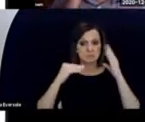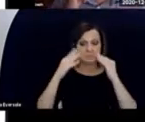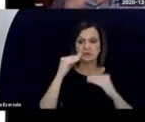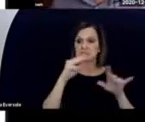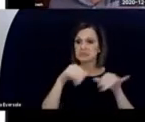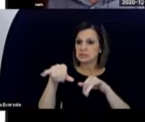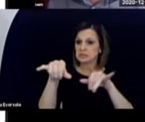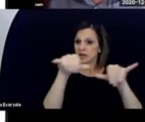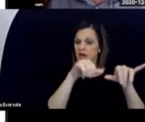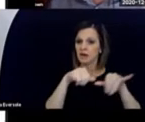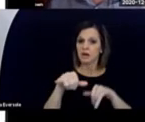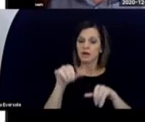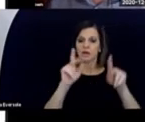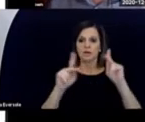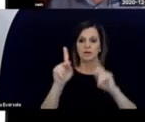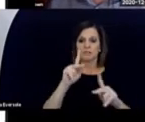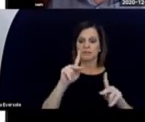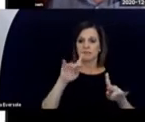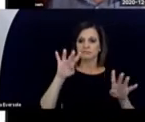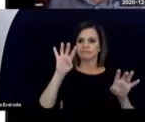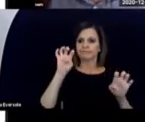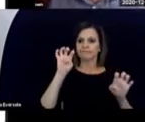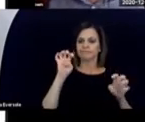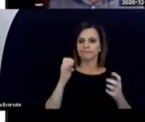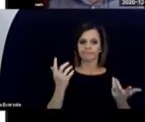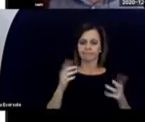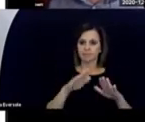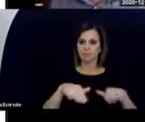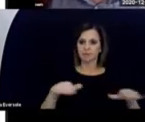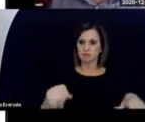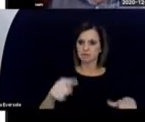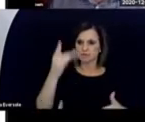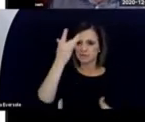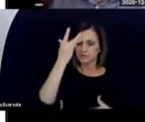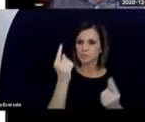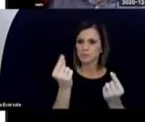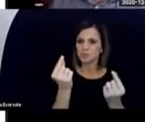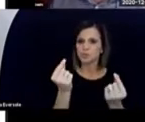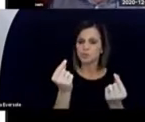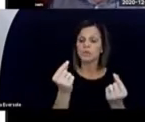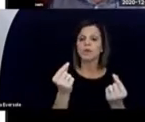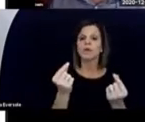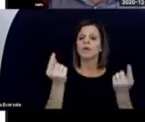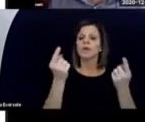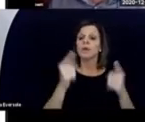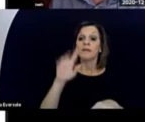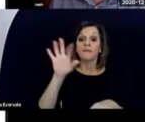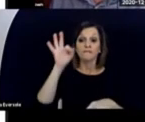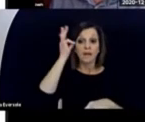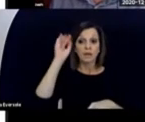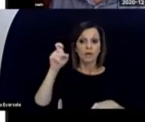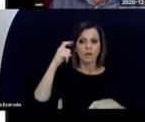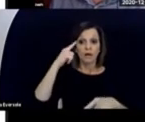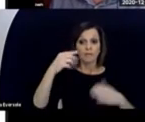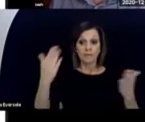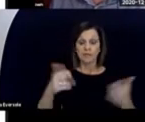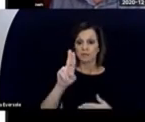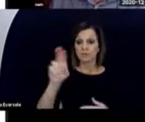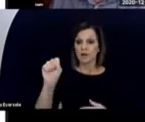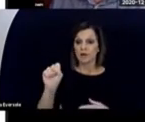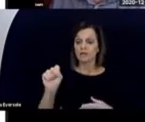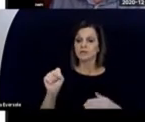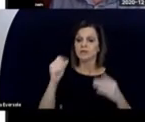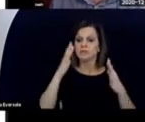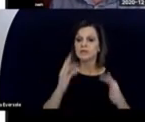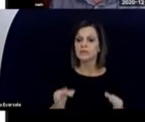the same thing. And nobody knew what to do with these children. So the federal government here in the US